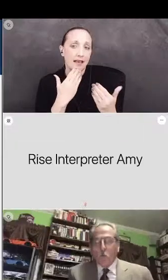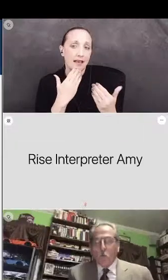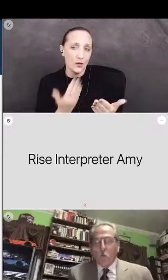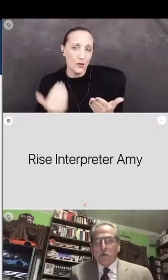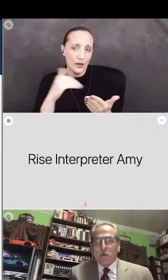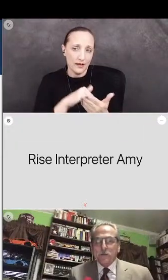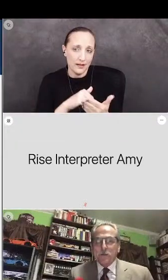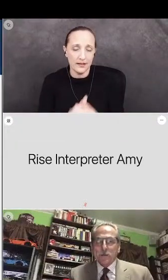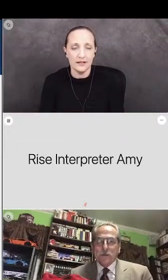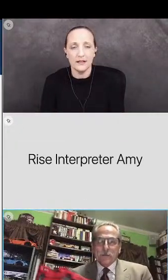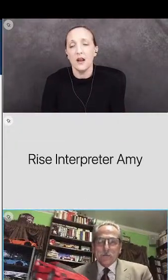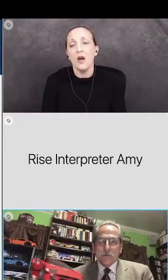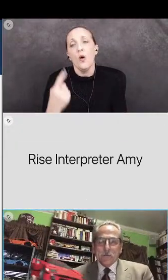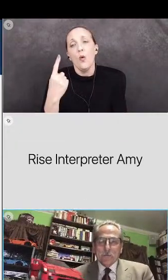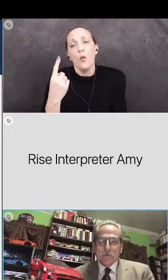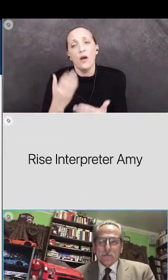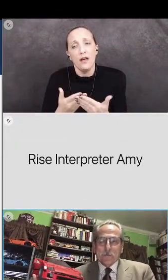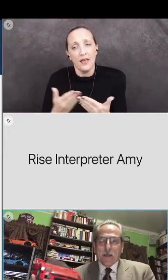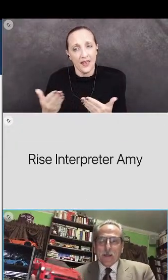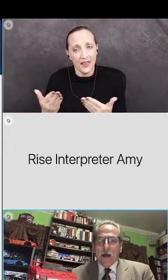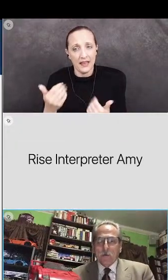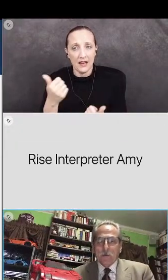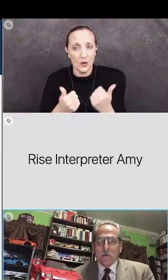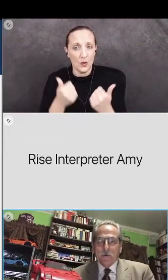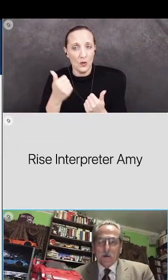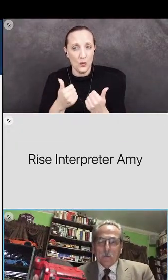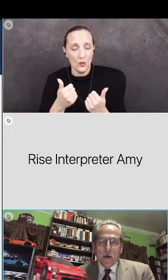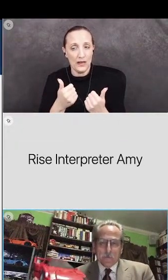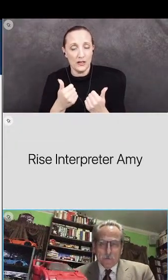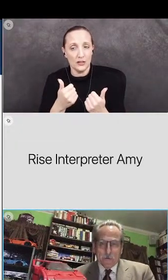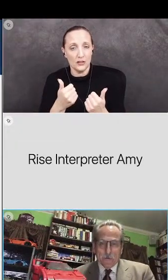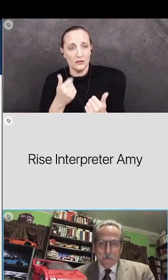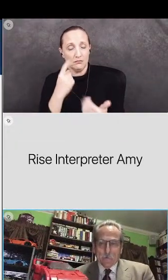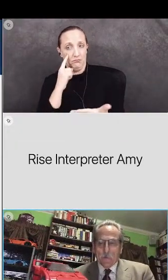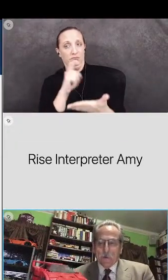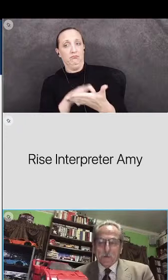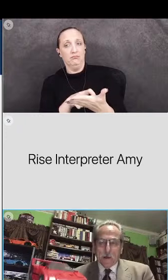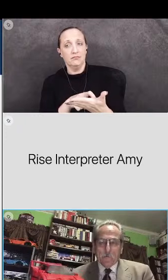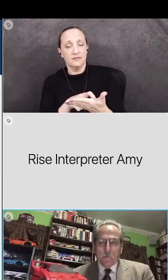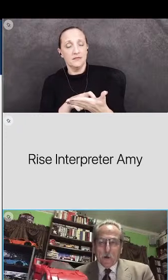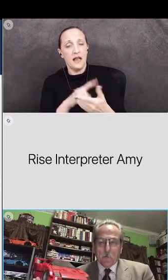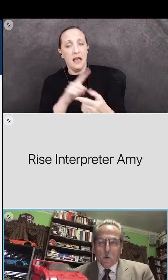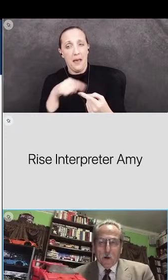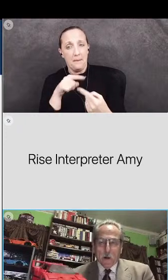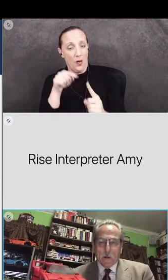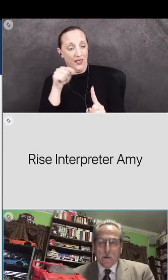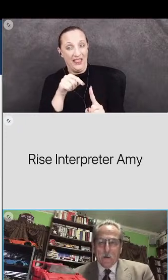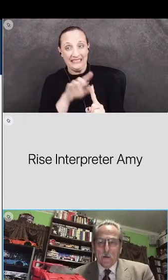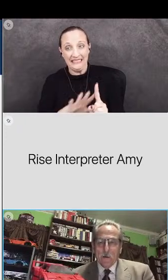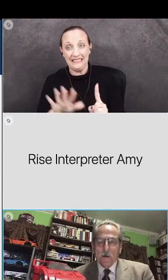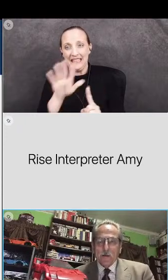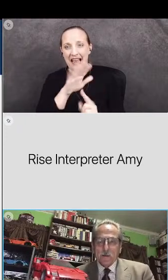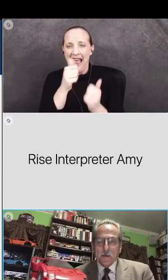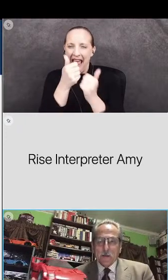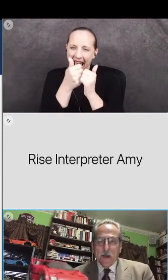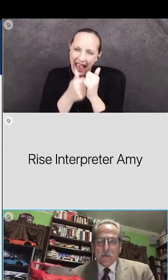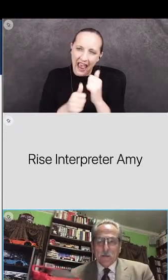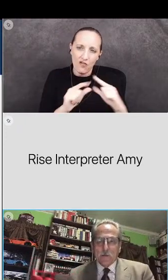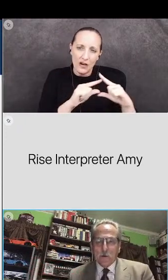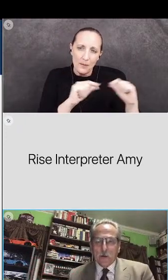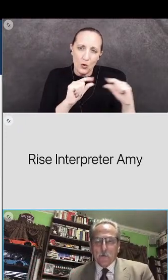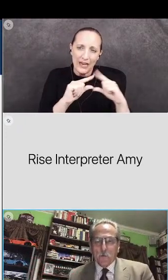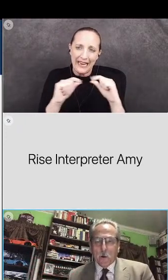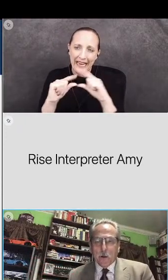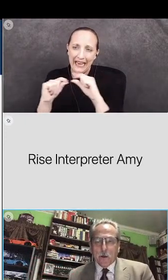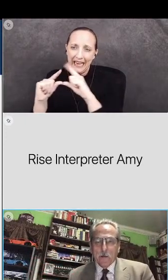one of the things that stands out about this is every brick is